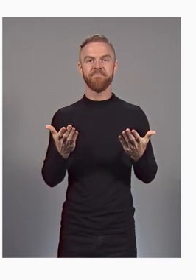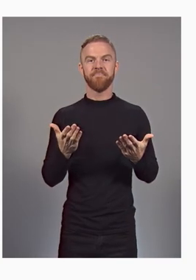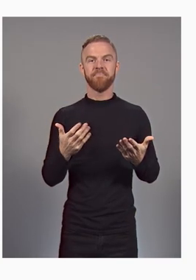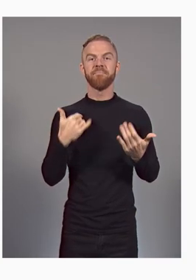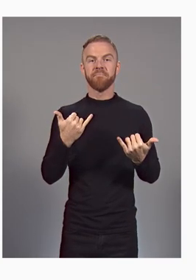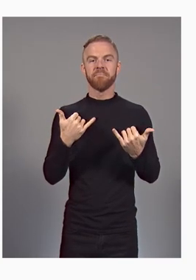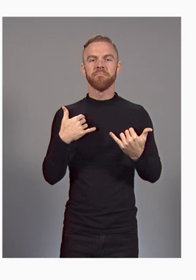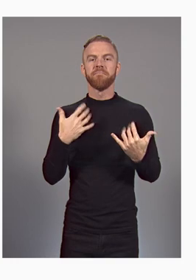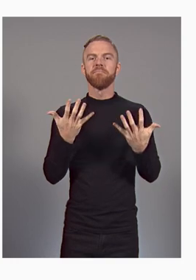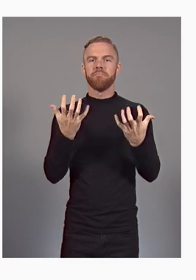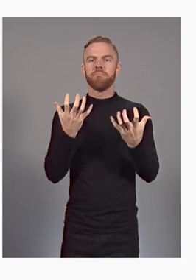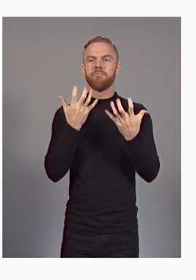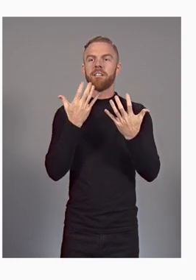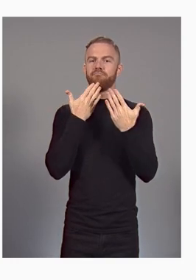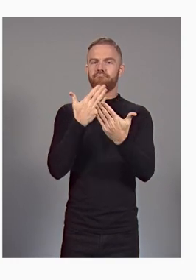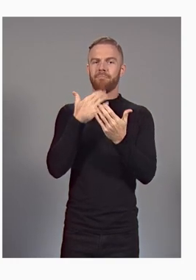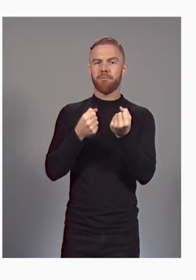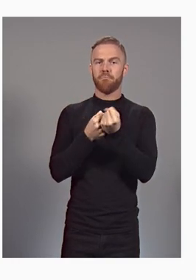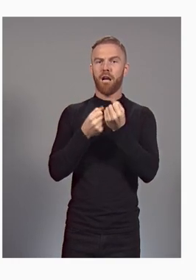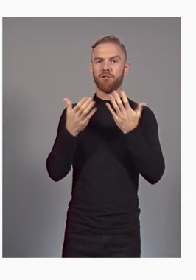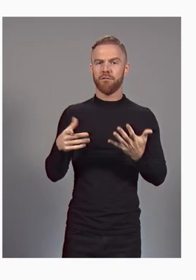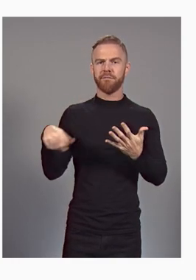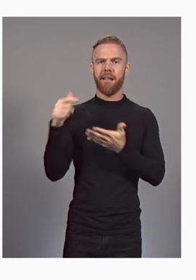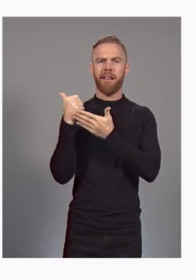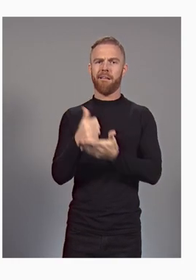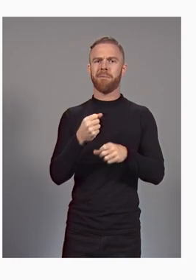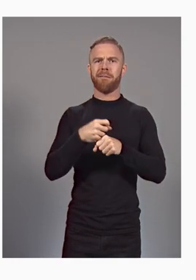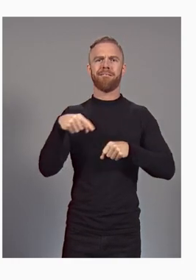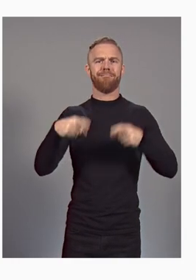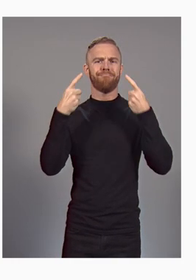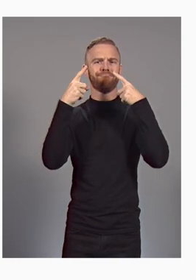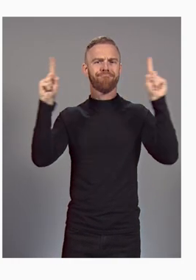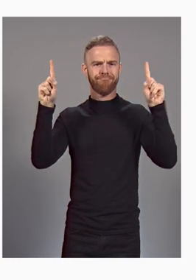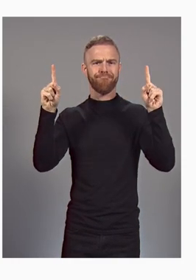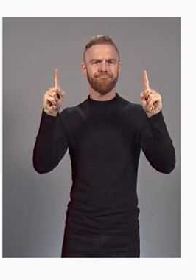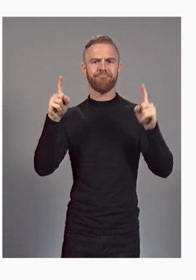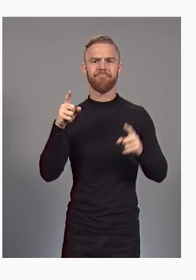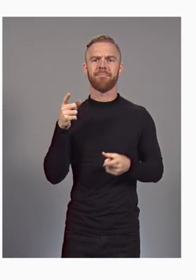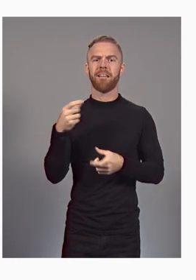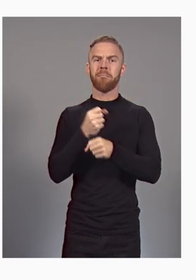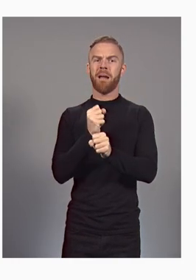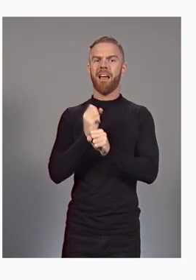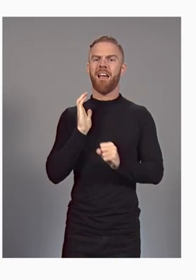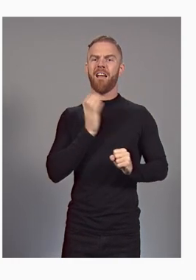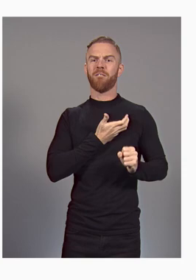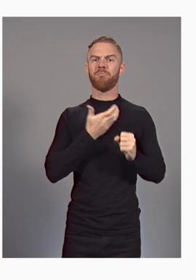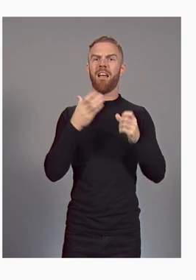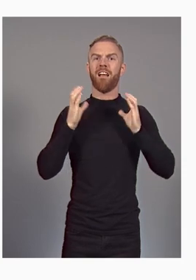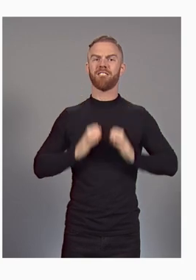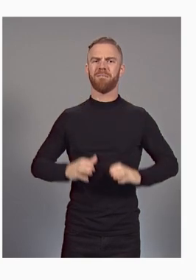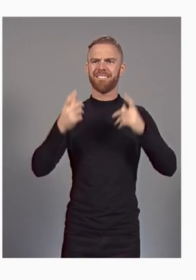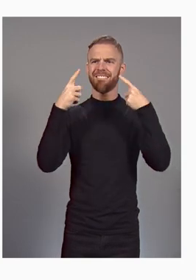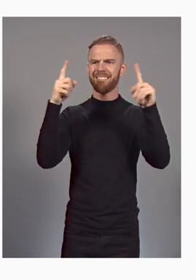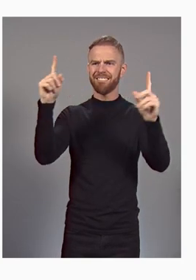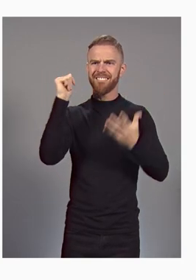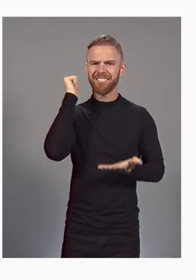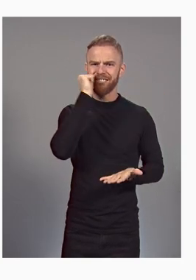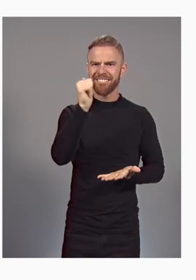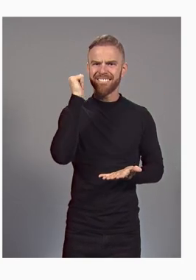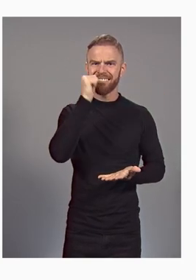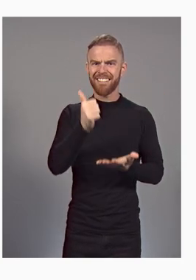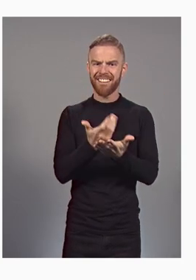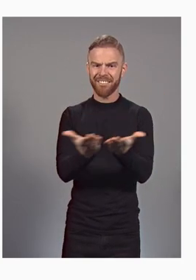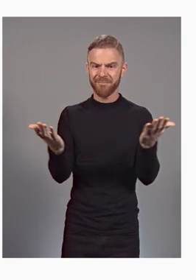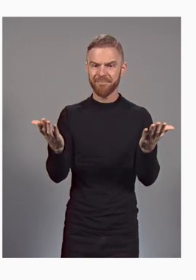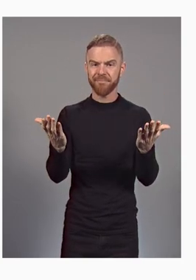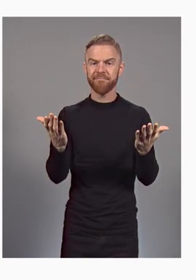I'd like to thank our sponsors who have helped make this event so successful, and who help make our customers successful every